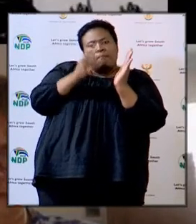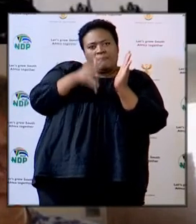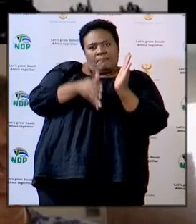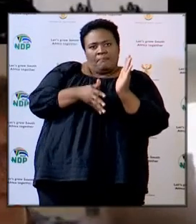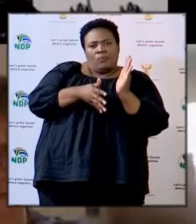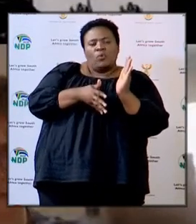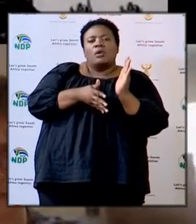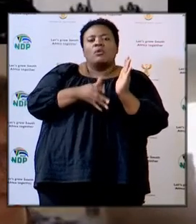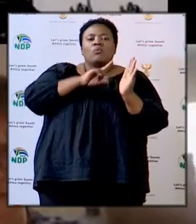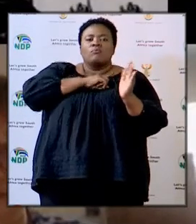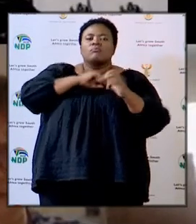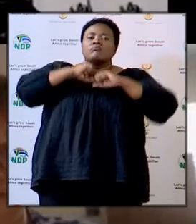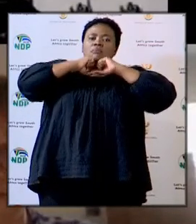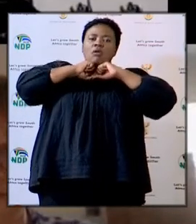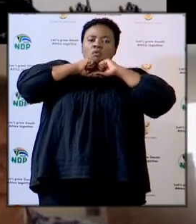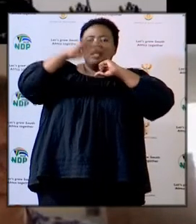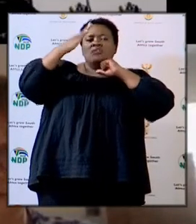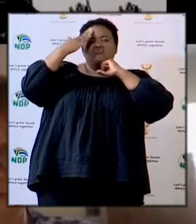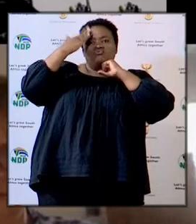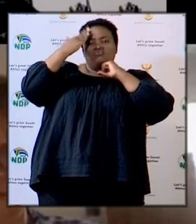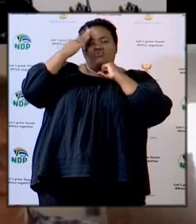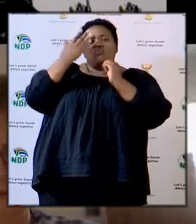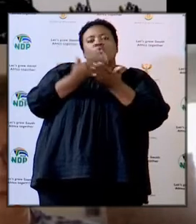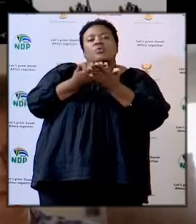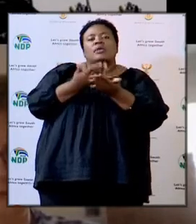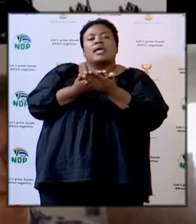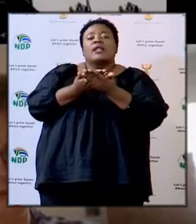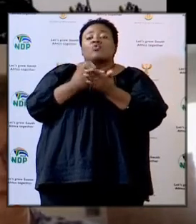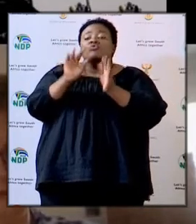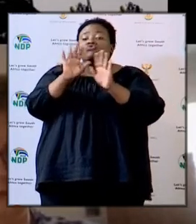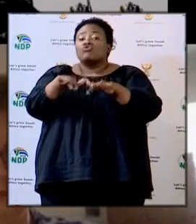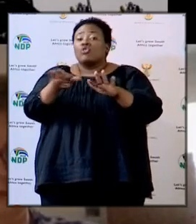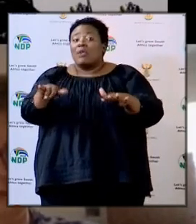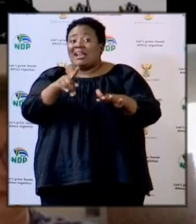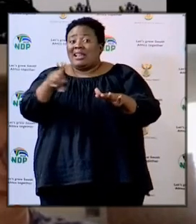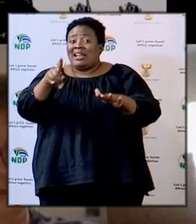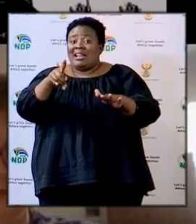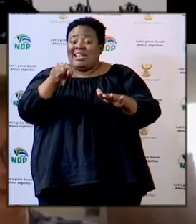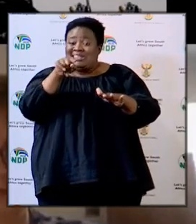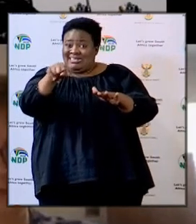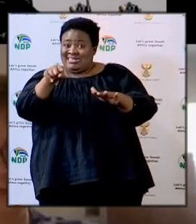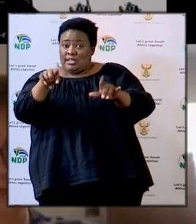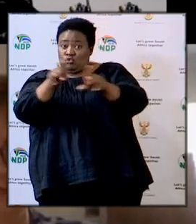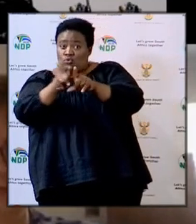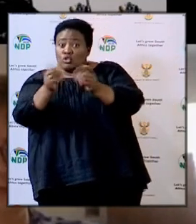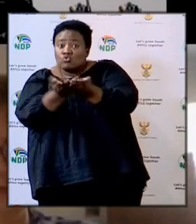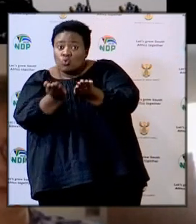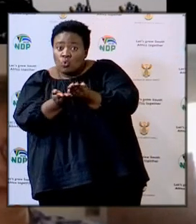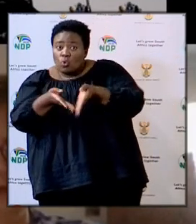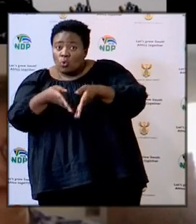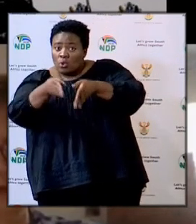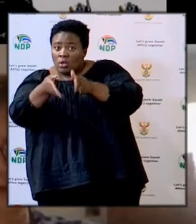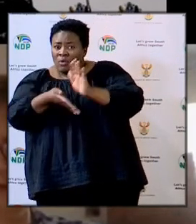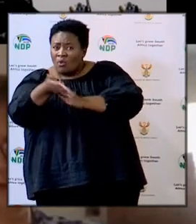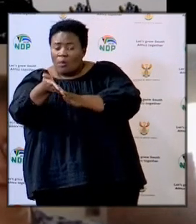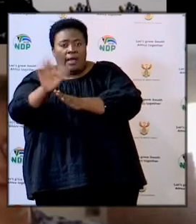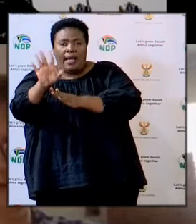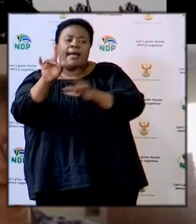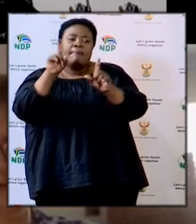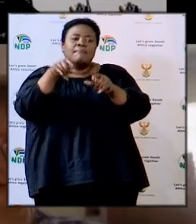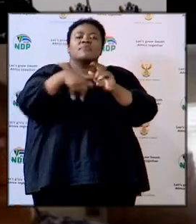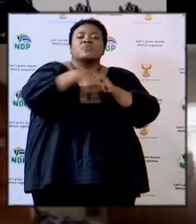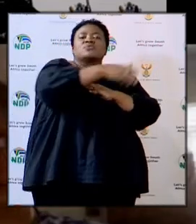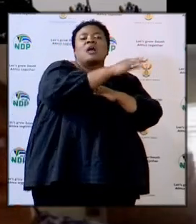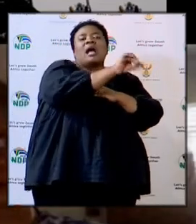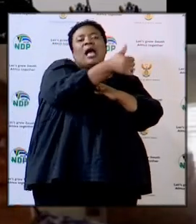be aware that their children will be allocated to other schools they must not go to their main school and they must make contact with the